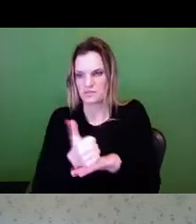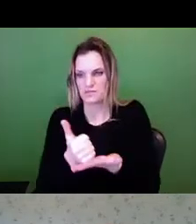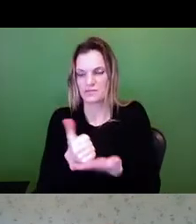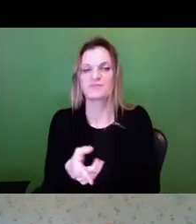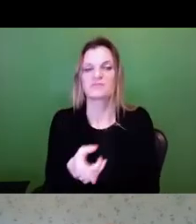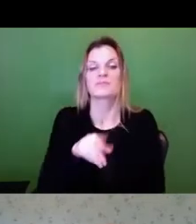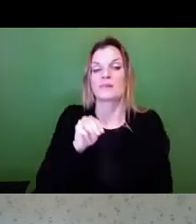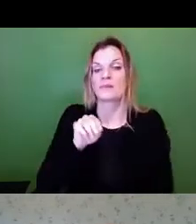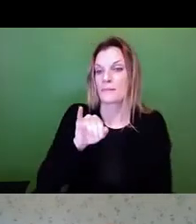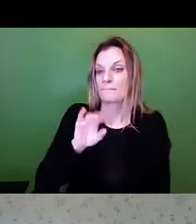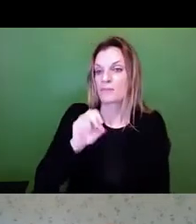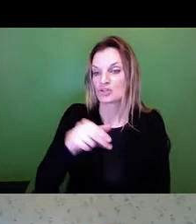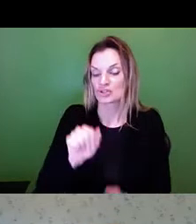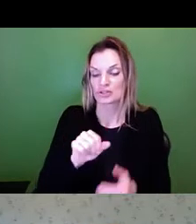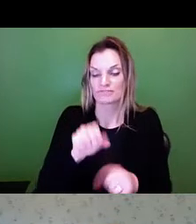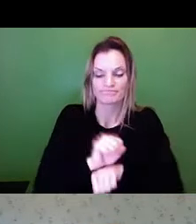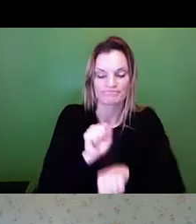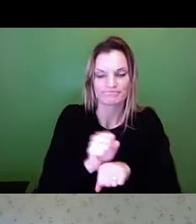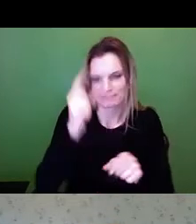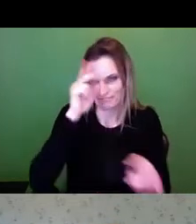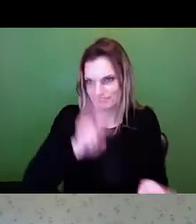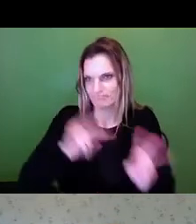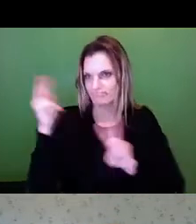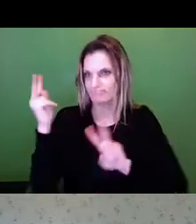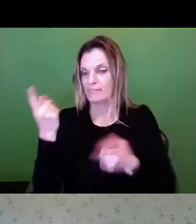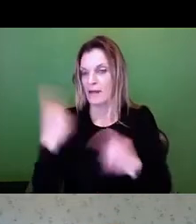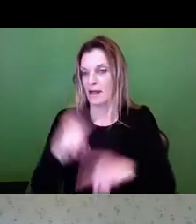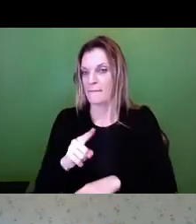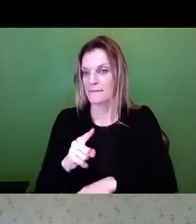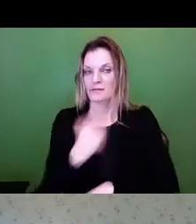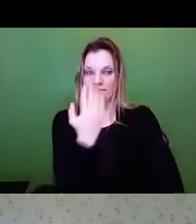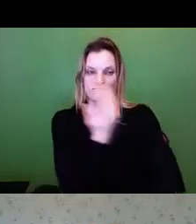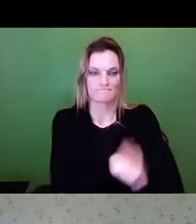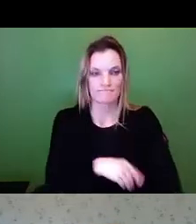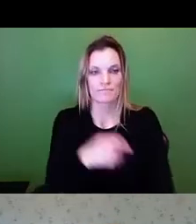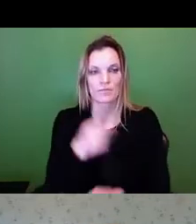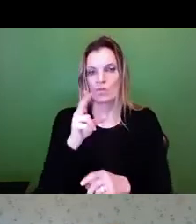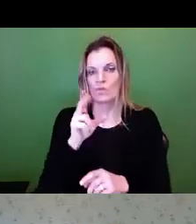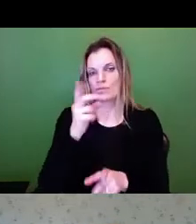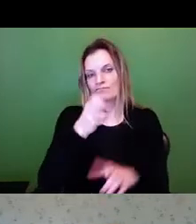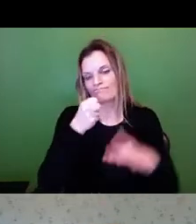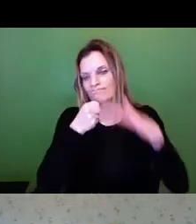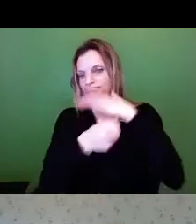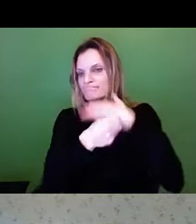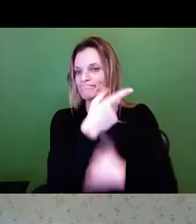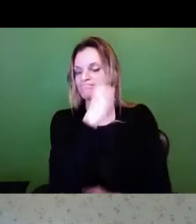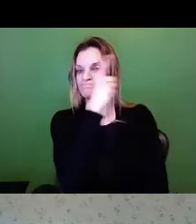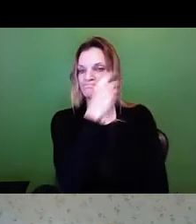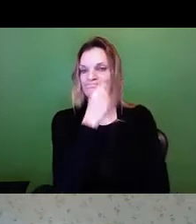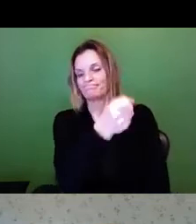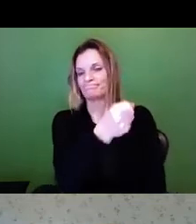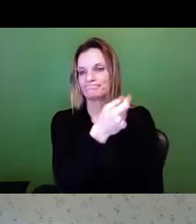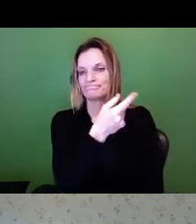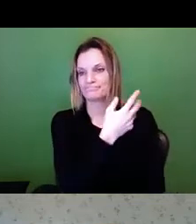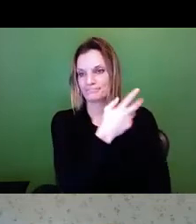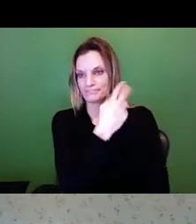amputation, loss of an eye, or inpatient hospitalization, that needs to be reported to MIOSHA within 24 hours.